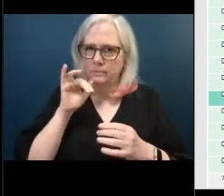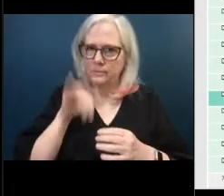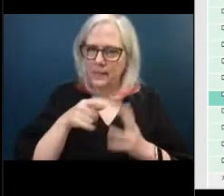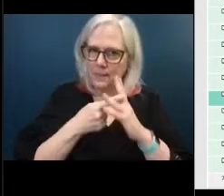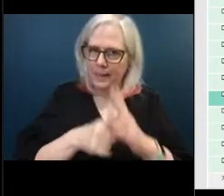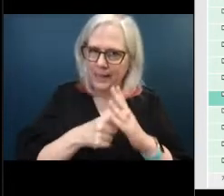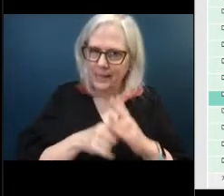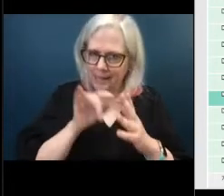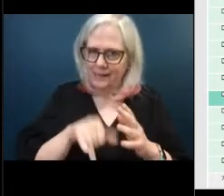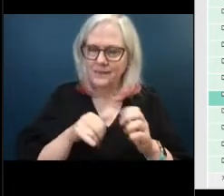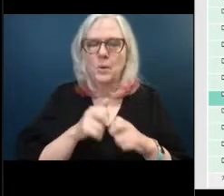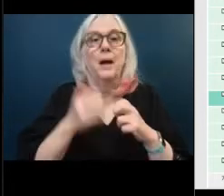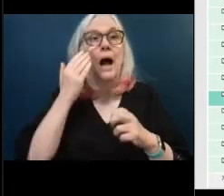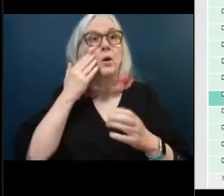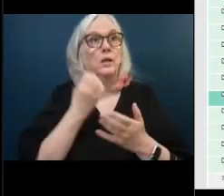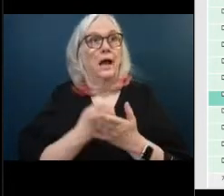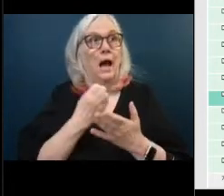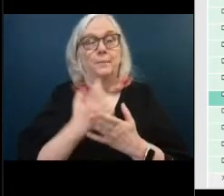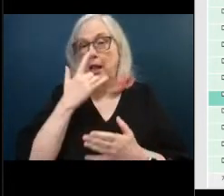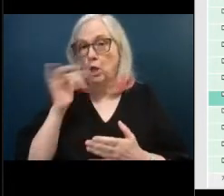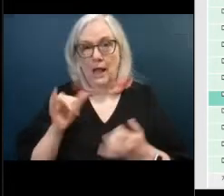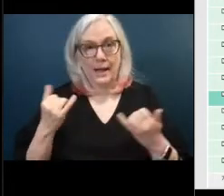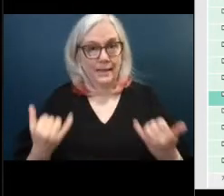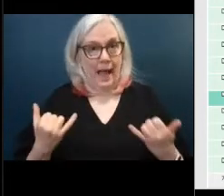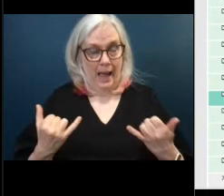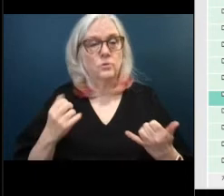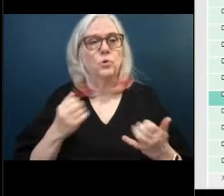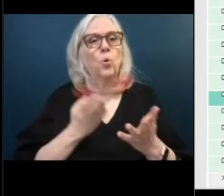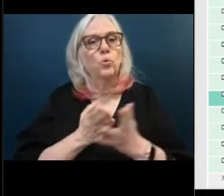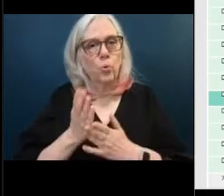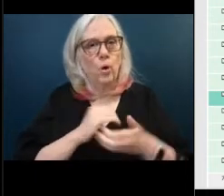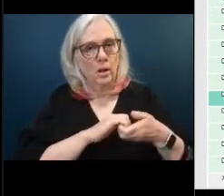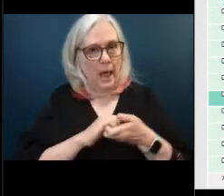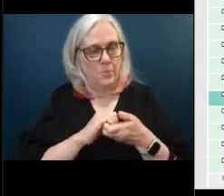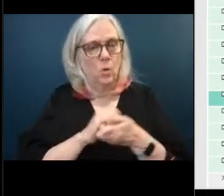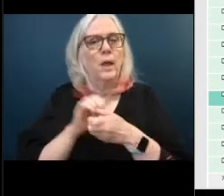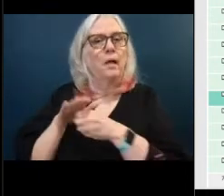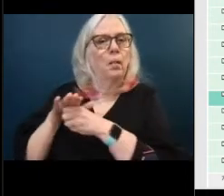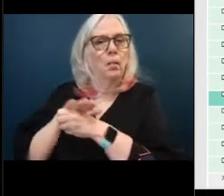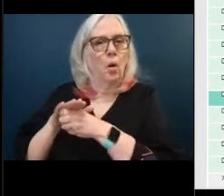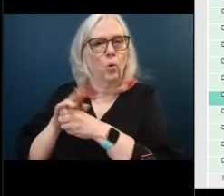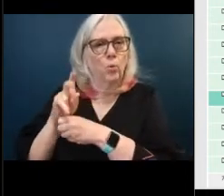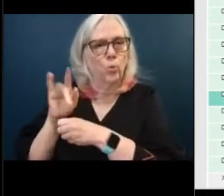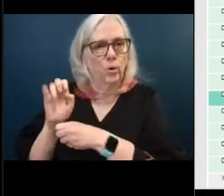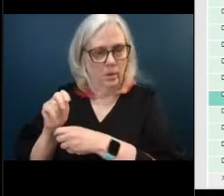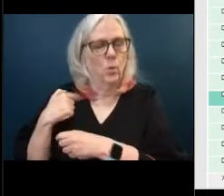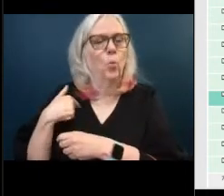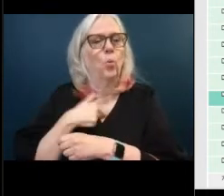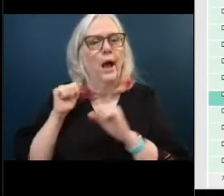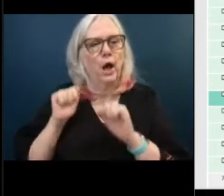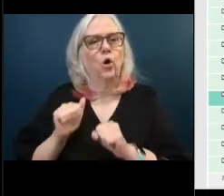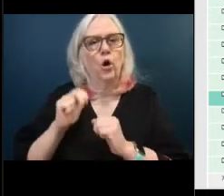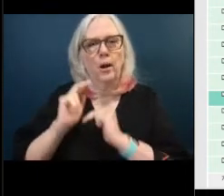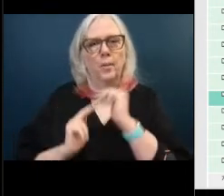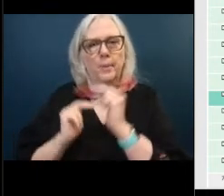going to be in the next two years so through a collaboration with the with the local uh we were able to build in some safeguards so